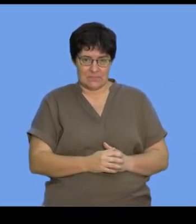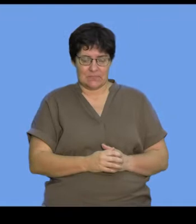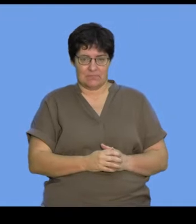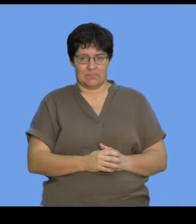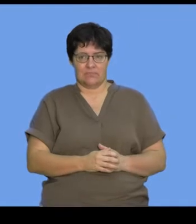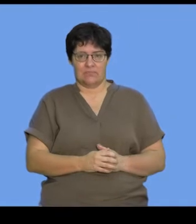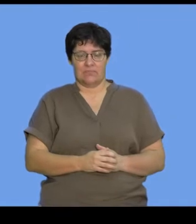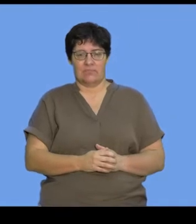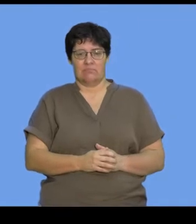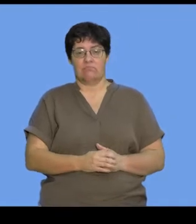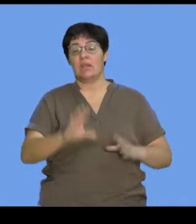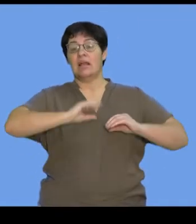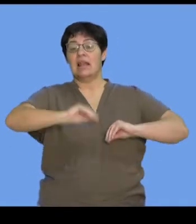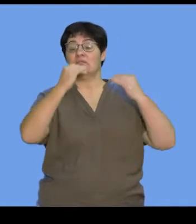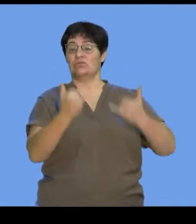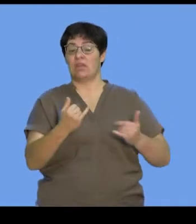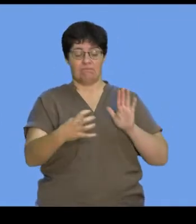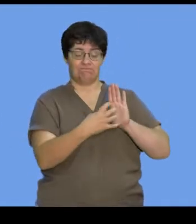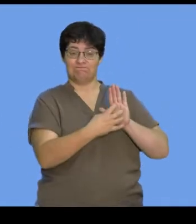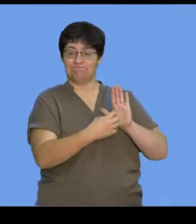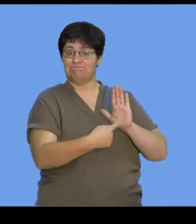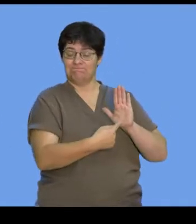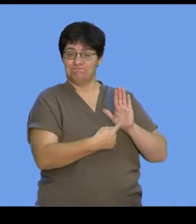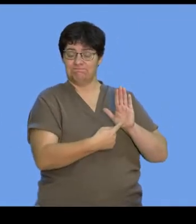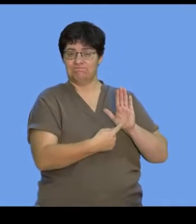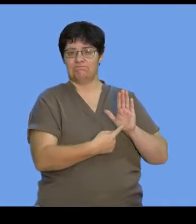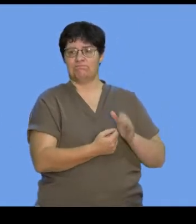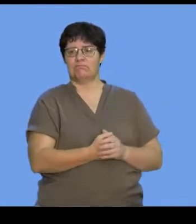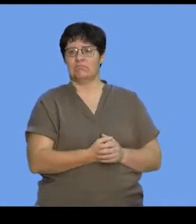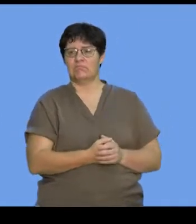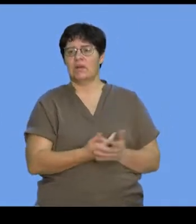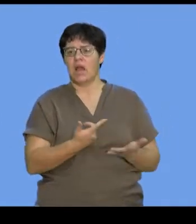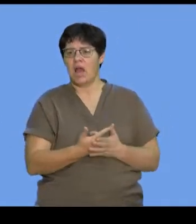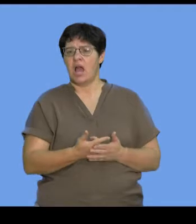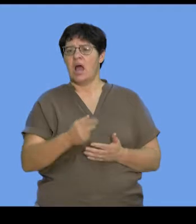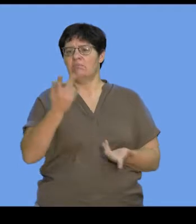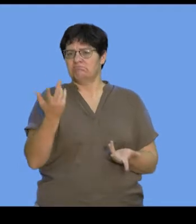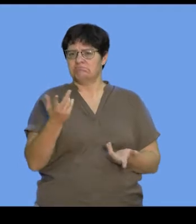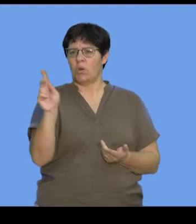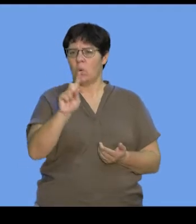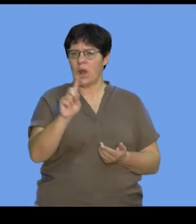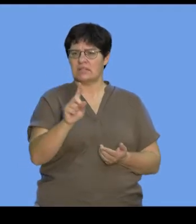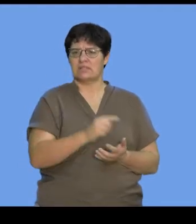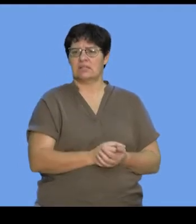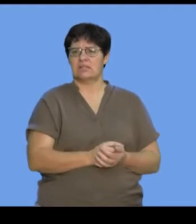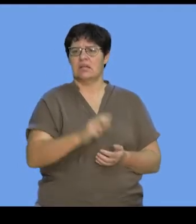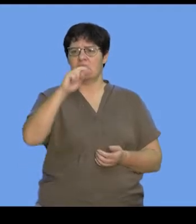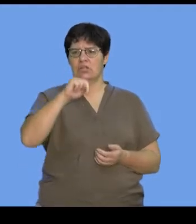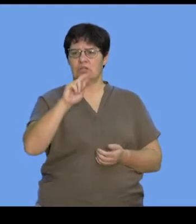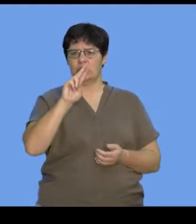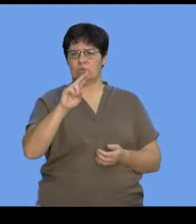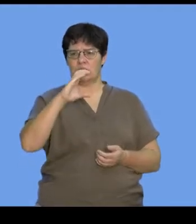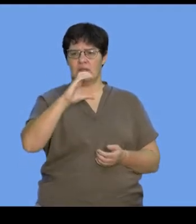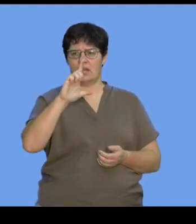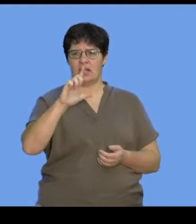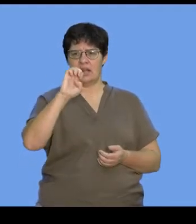So, in our lesson today, we're going to focus on what are nucleic acids. We're going to spend some time looking at the